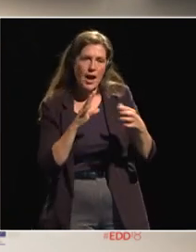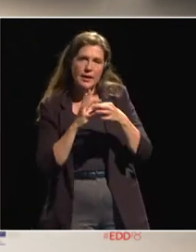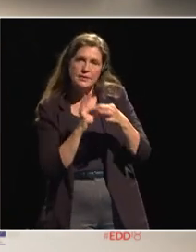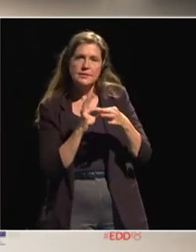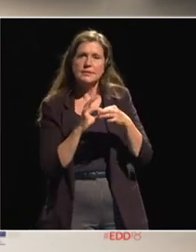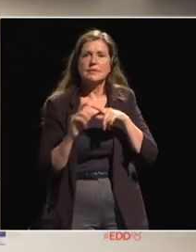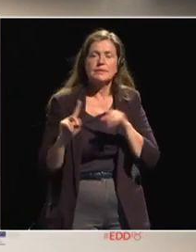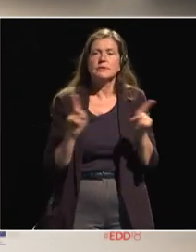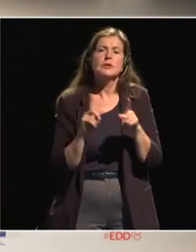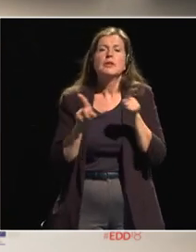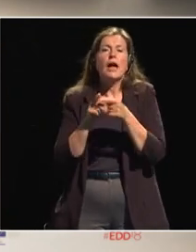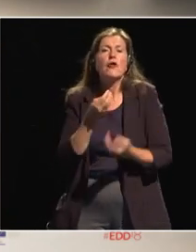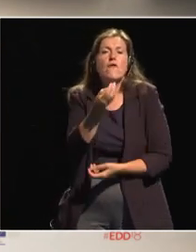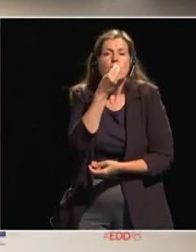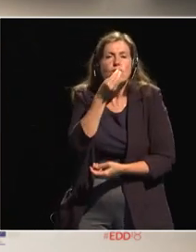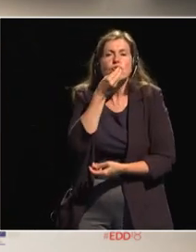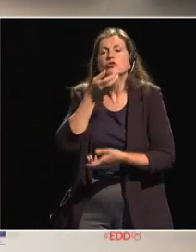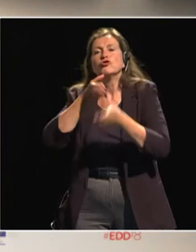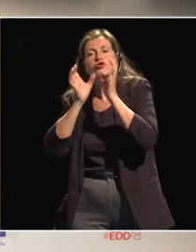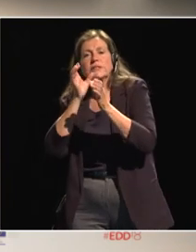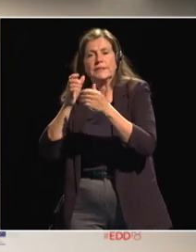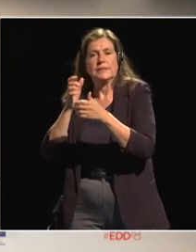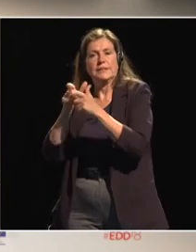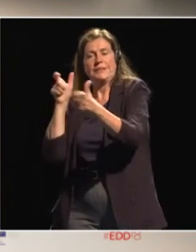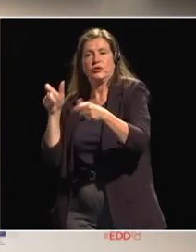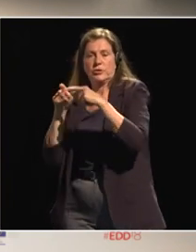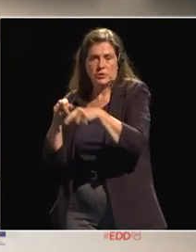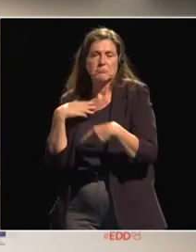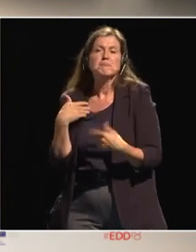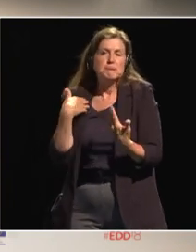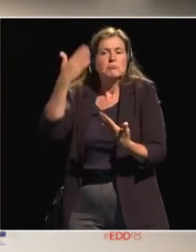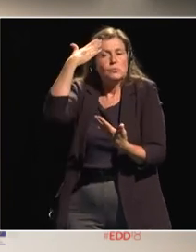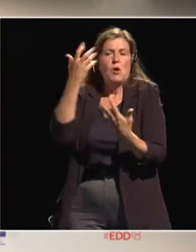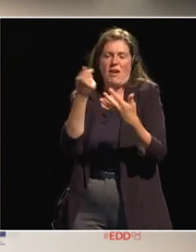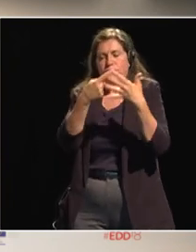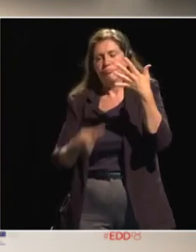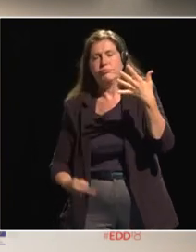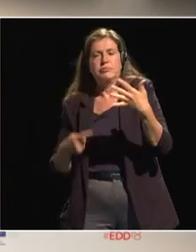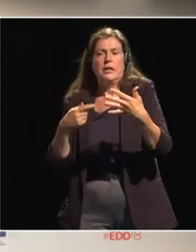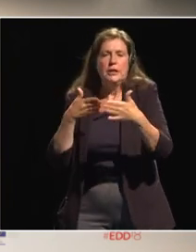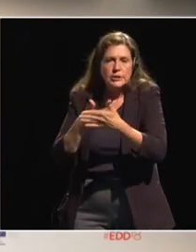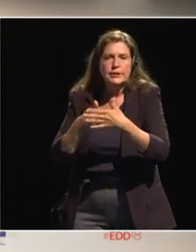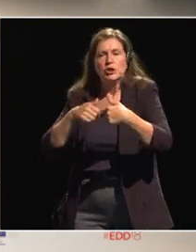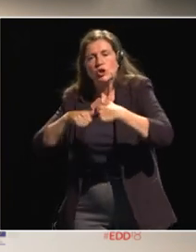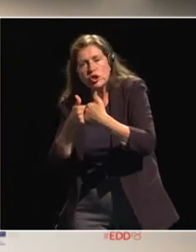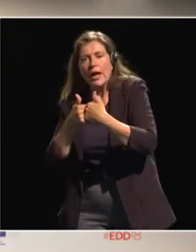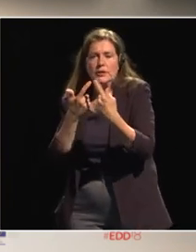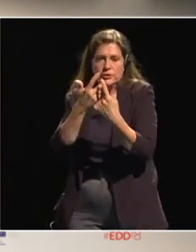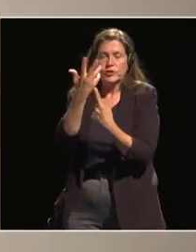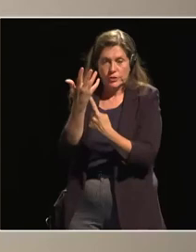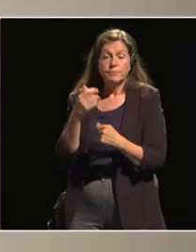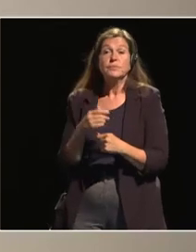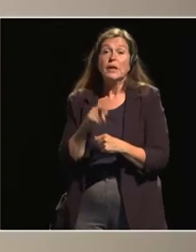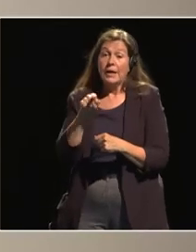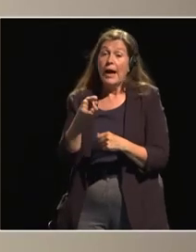food and drink industry um i hear of the challenges i have of course there are many opportunities but i also hear of the challenges and some of